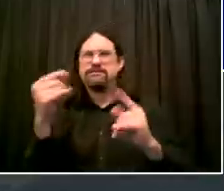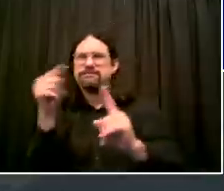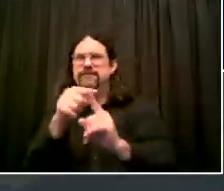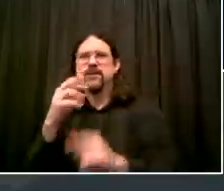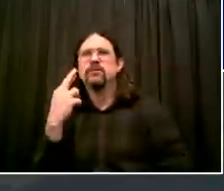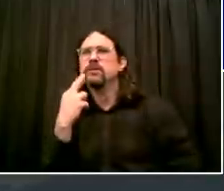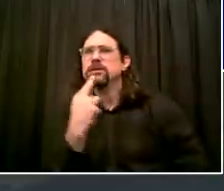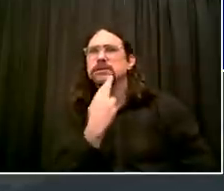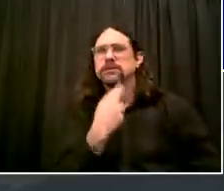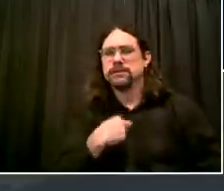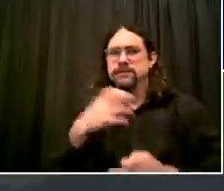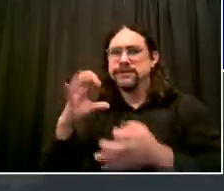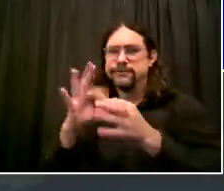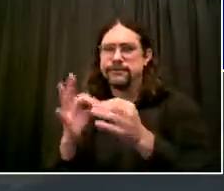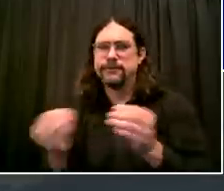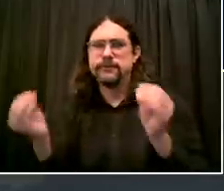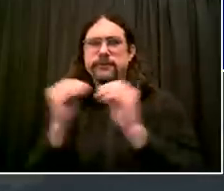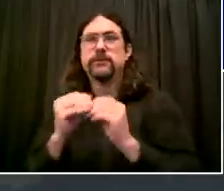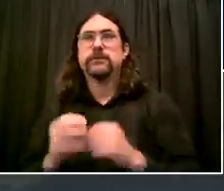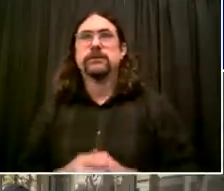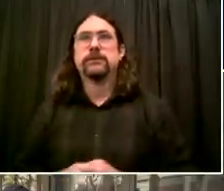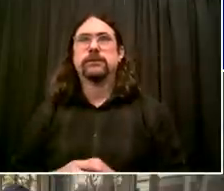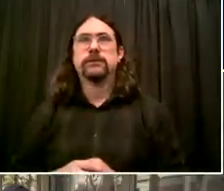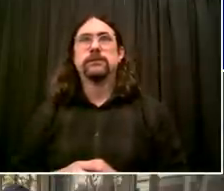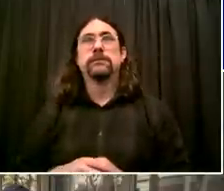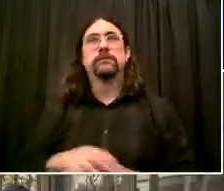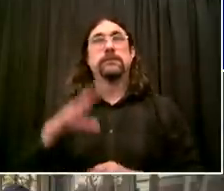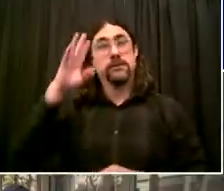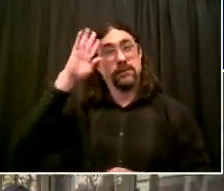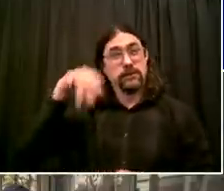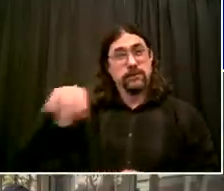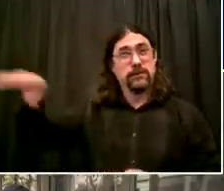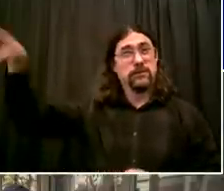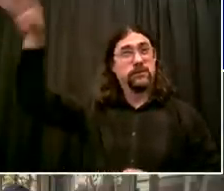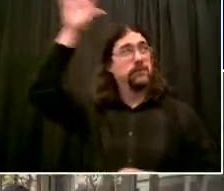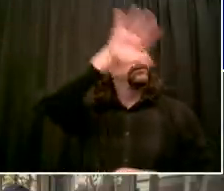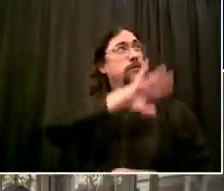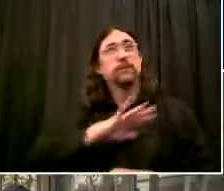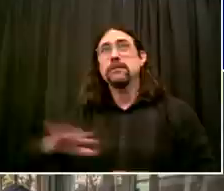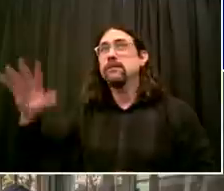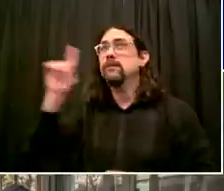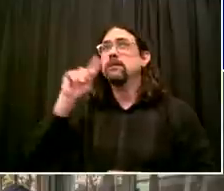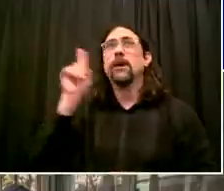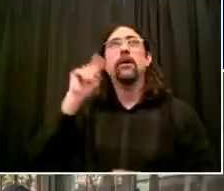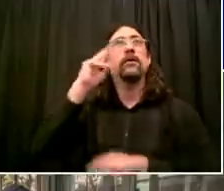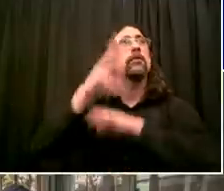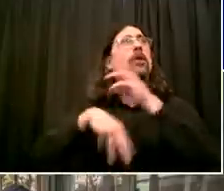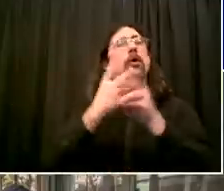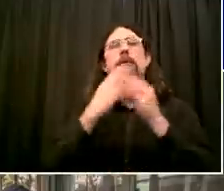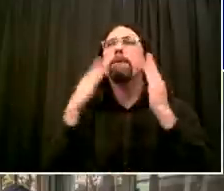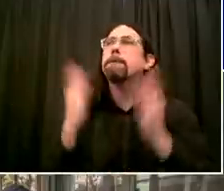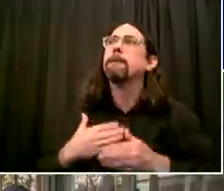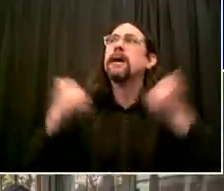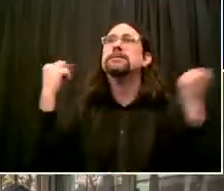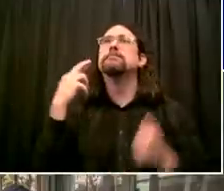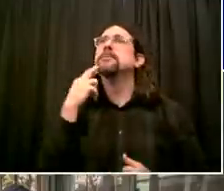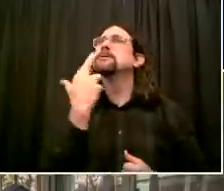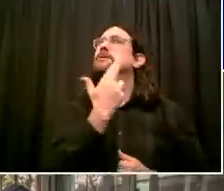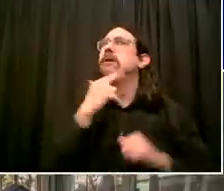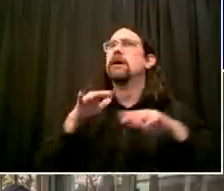will challenge Paris. I'll challenge Bangkok. I'll challenge Tokyo. I'll challenge anywhere. We are the greatest